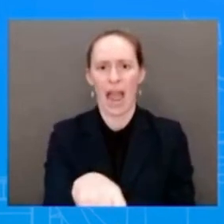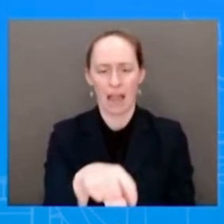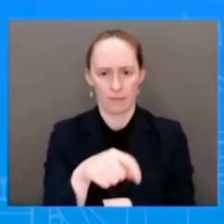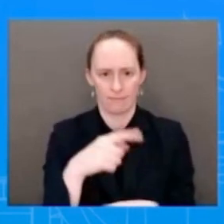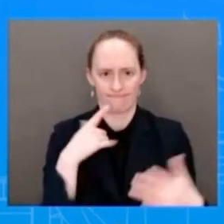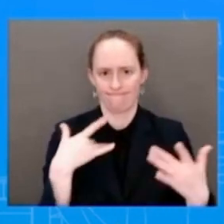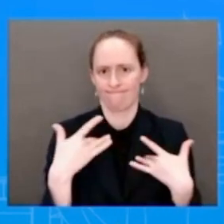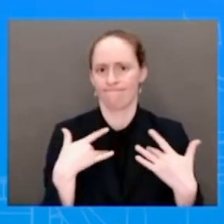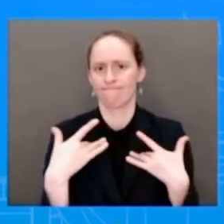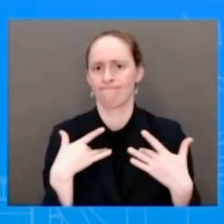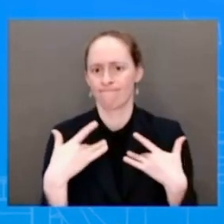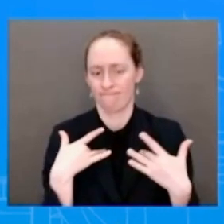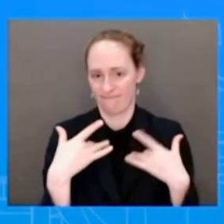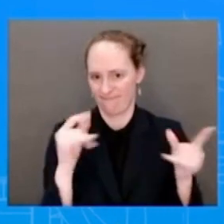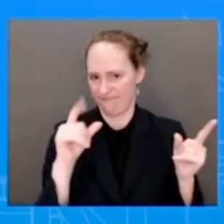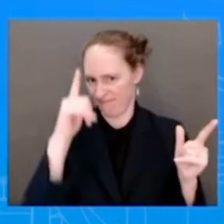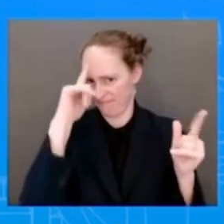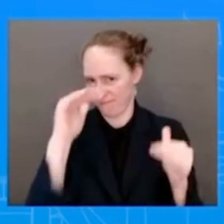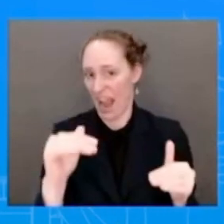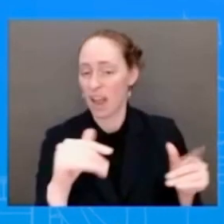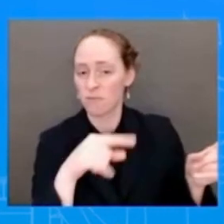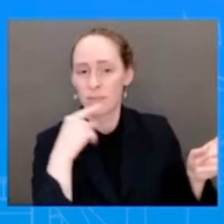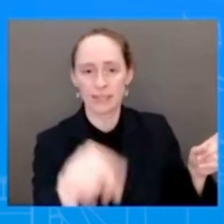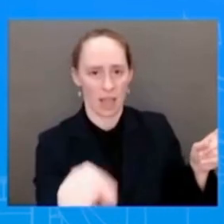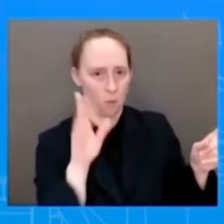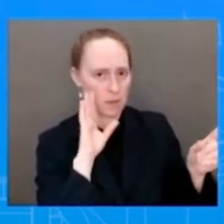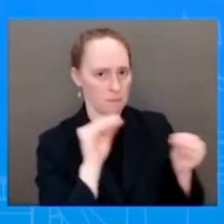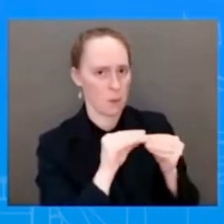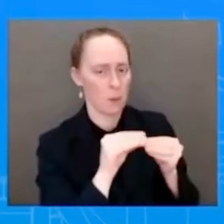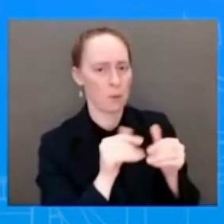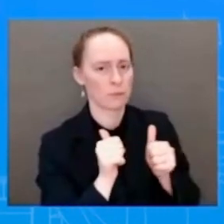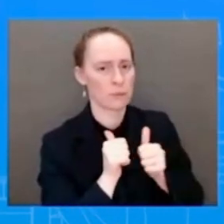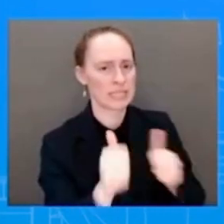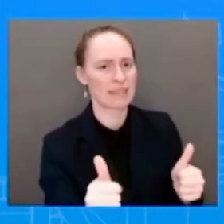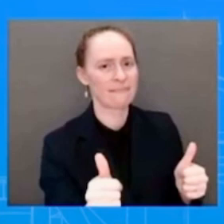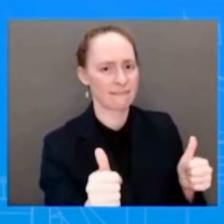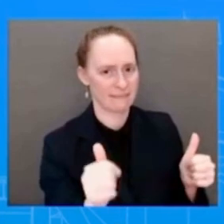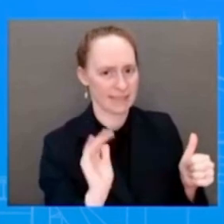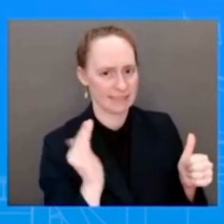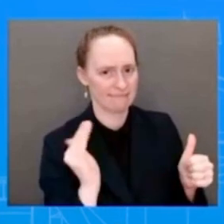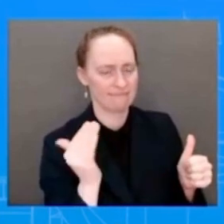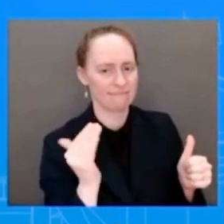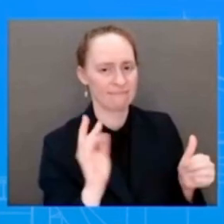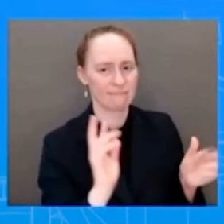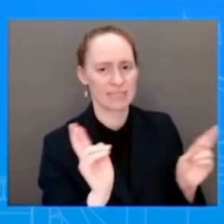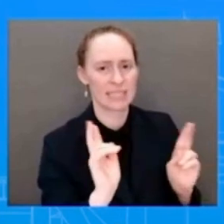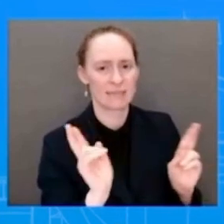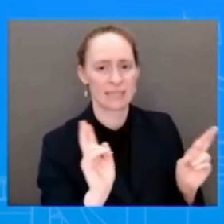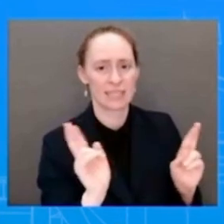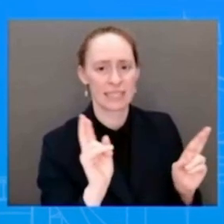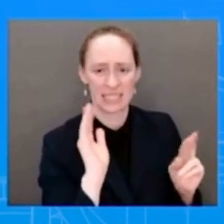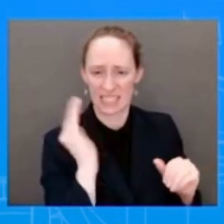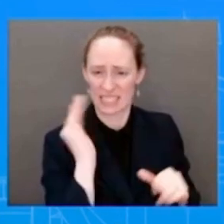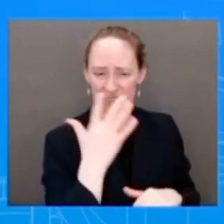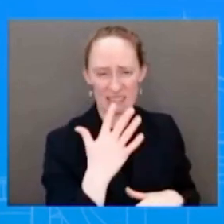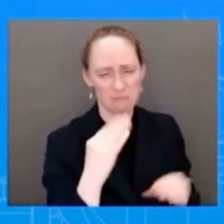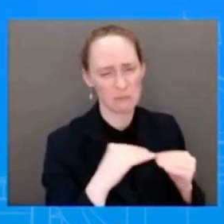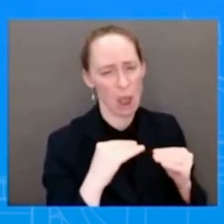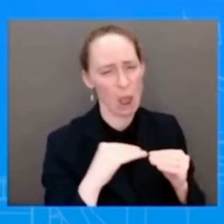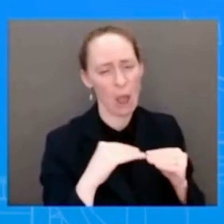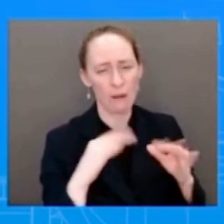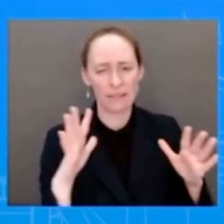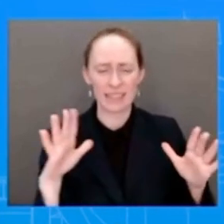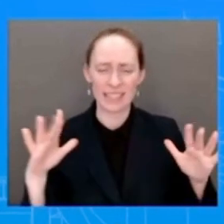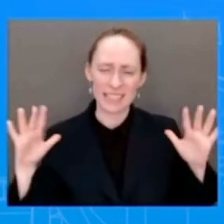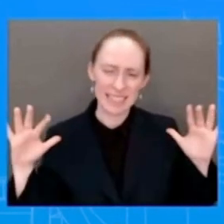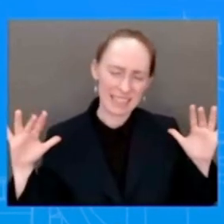preparing for, quote, maximum escalation. Is that an assessment that the White House shares, and is there any plans or how soon might we see more